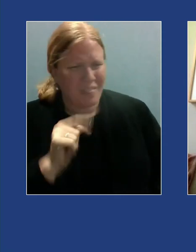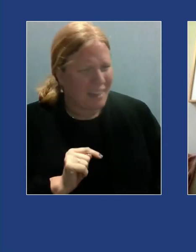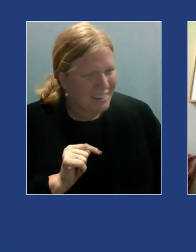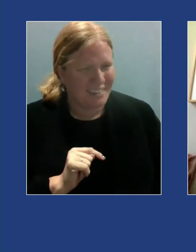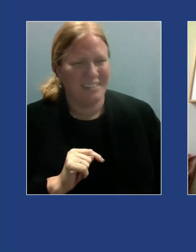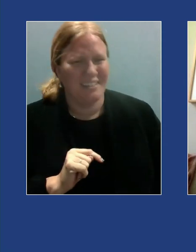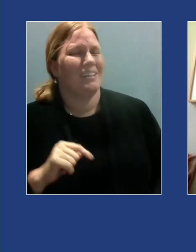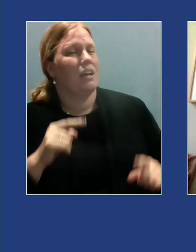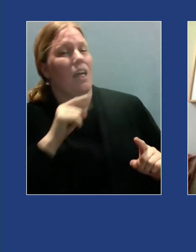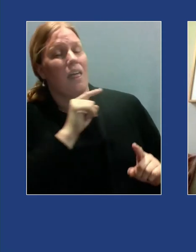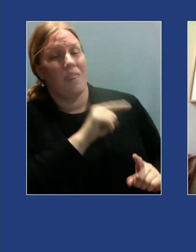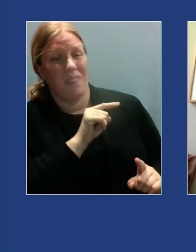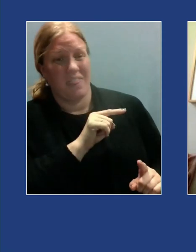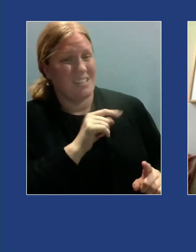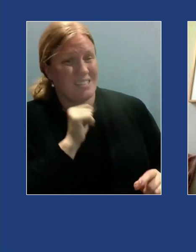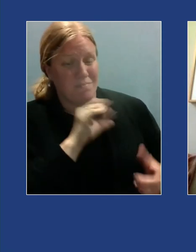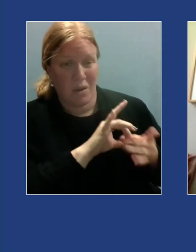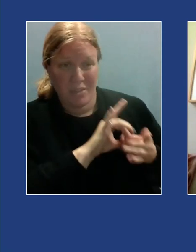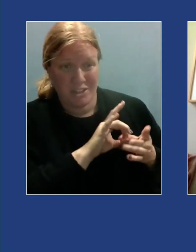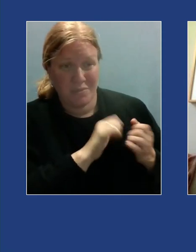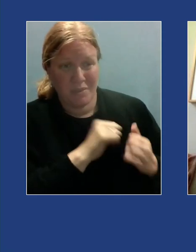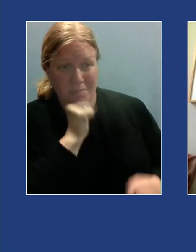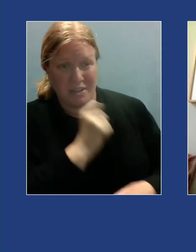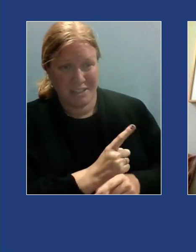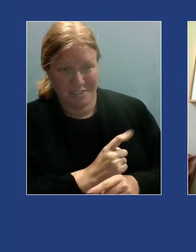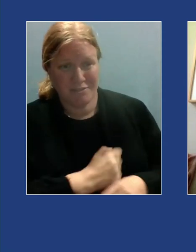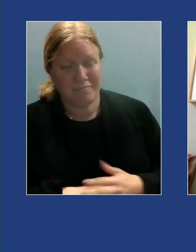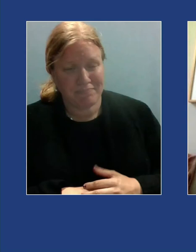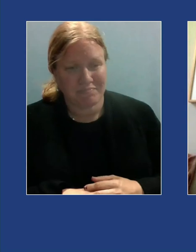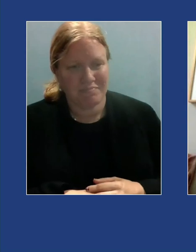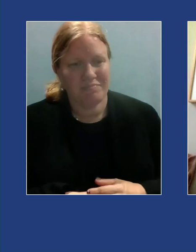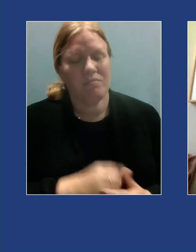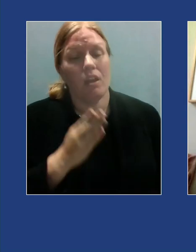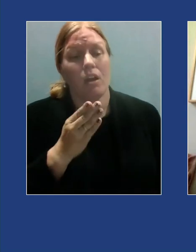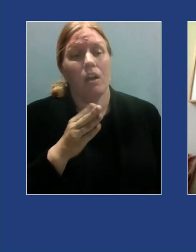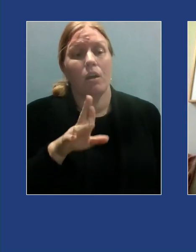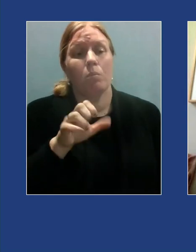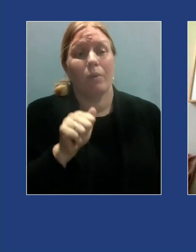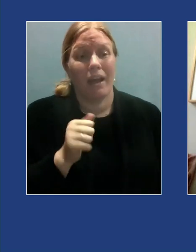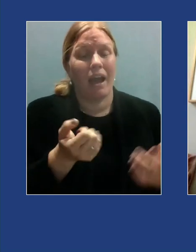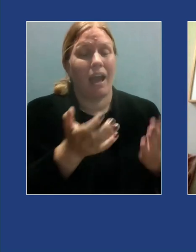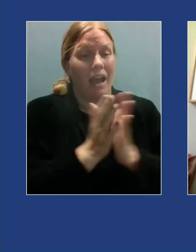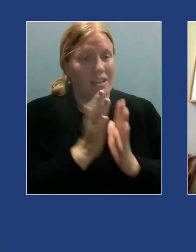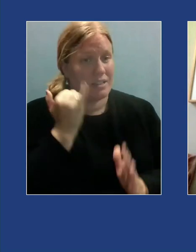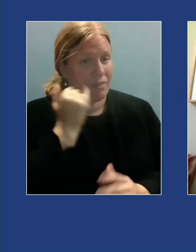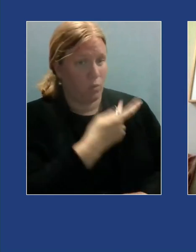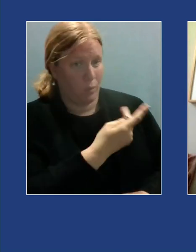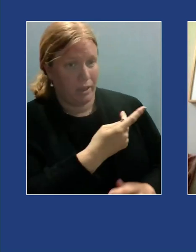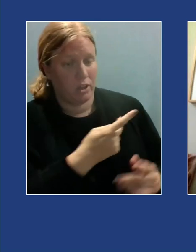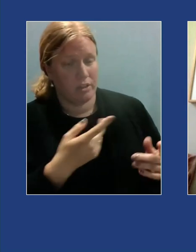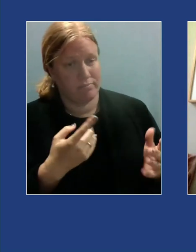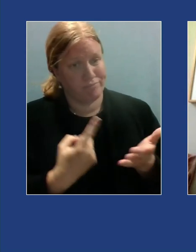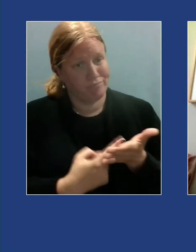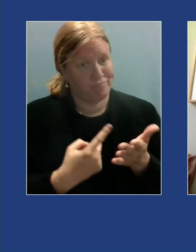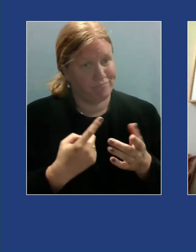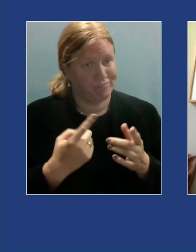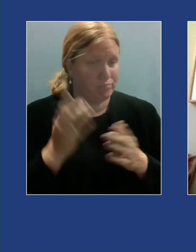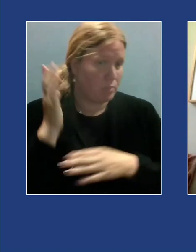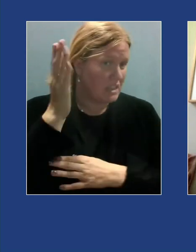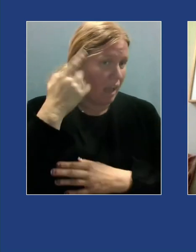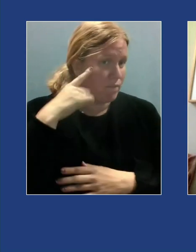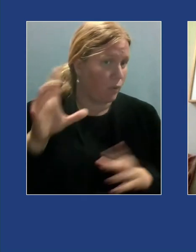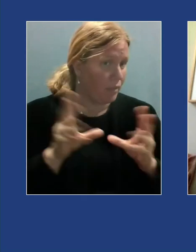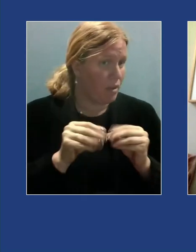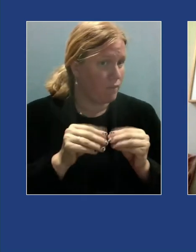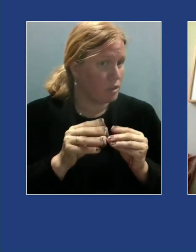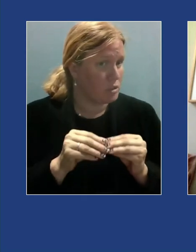last year when we were asked to speak at the conference as Bria mentioned it felt like our relationship was strong and fruitful we had developed